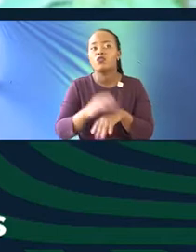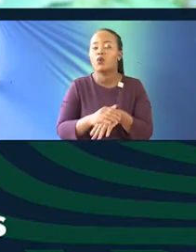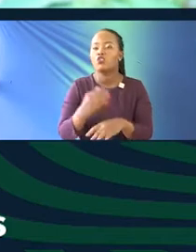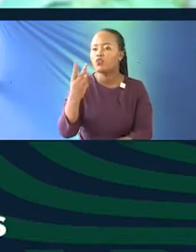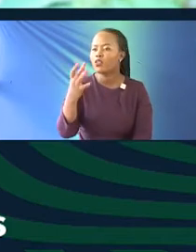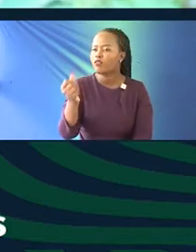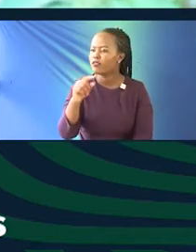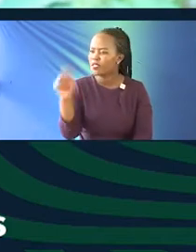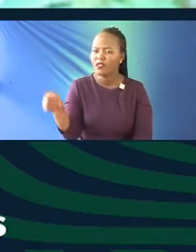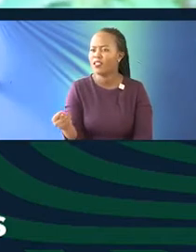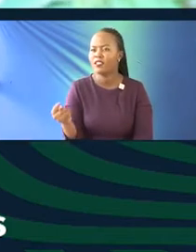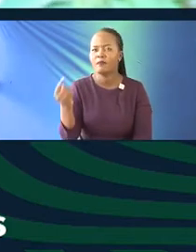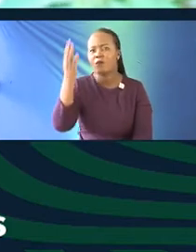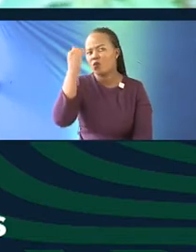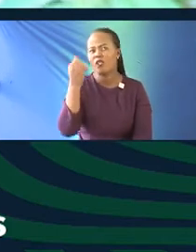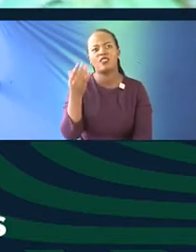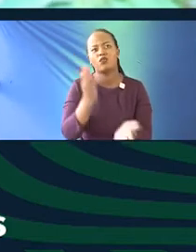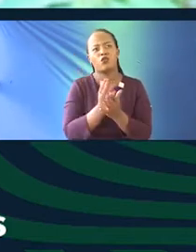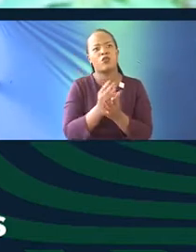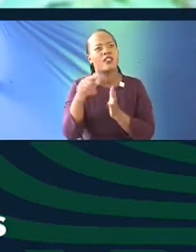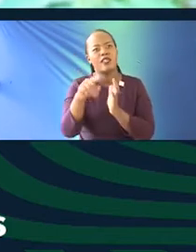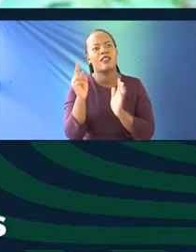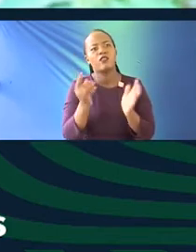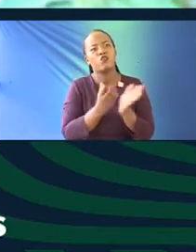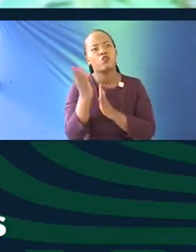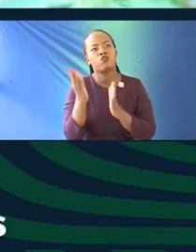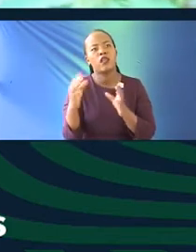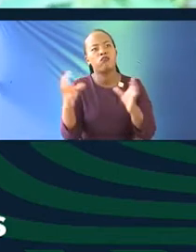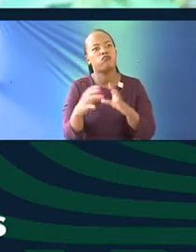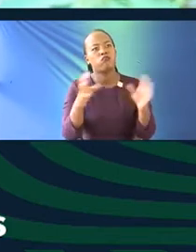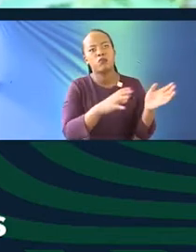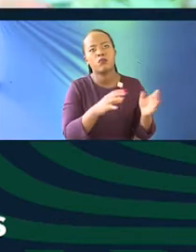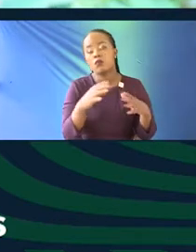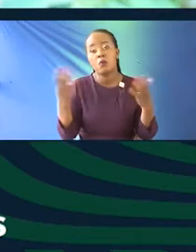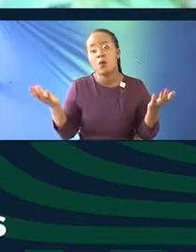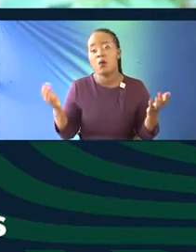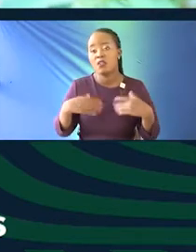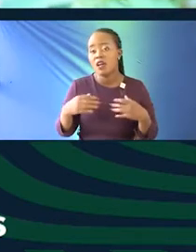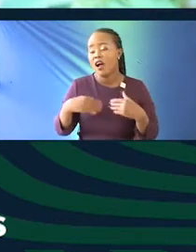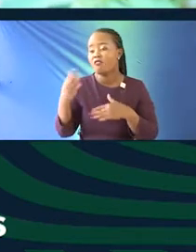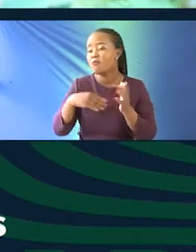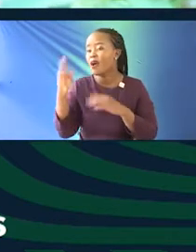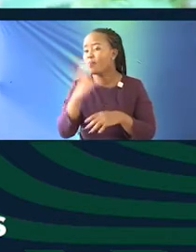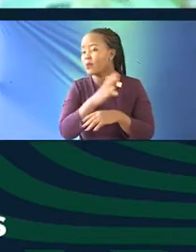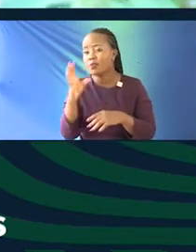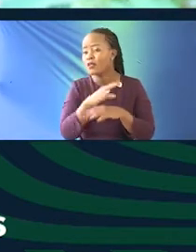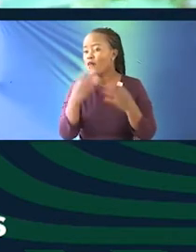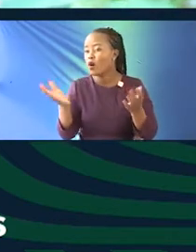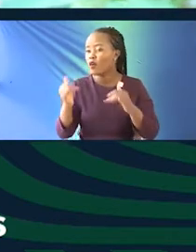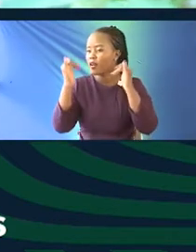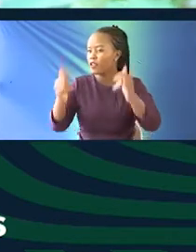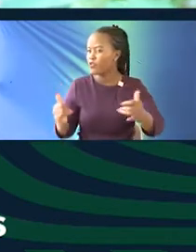preferably buy Hennessy or Glenfiddich or actually a new phone. So this is a very